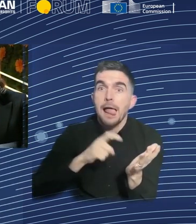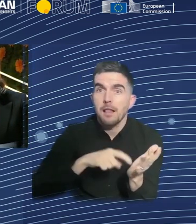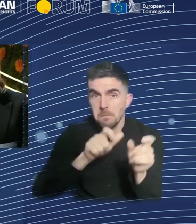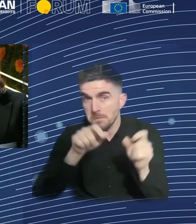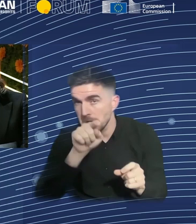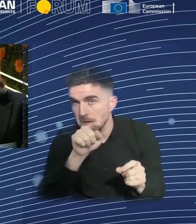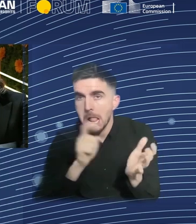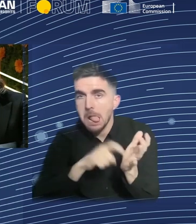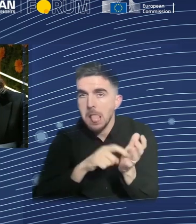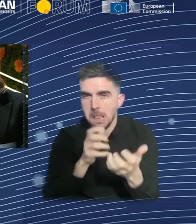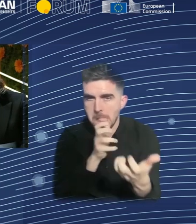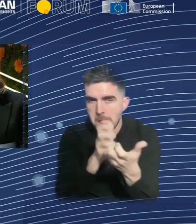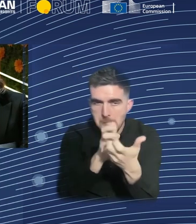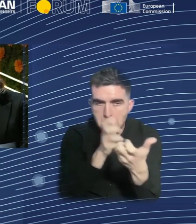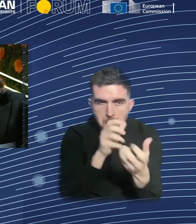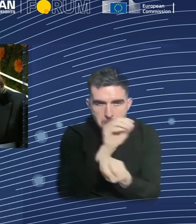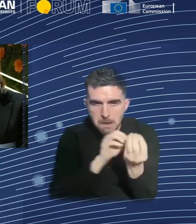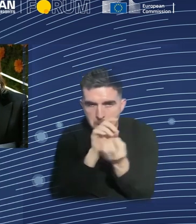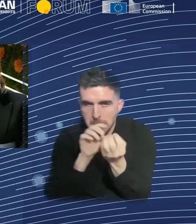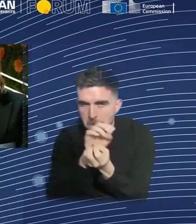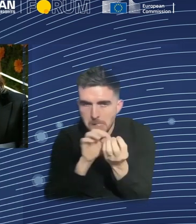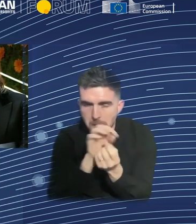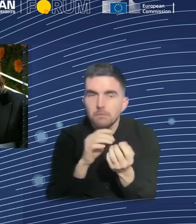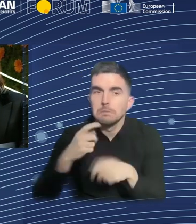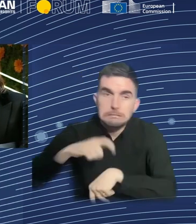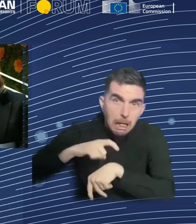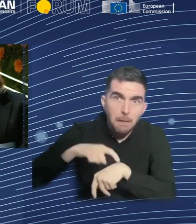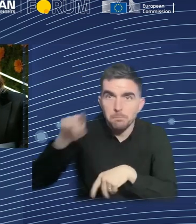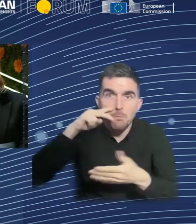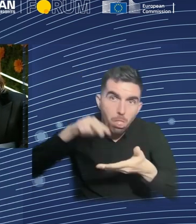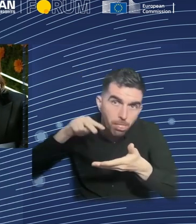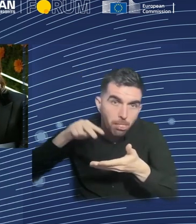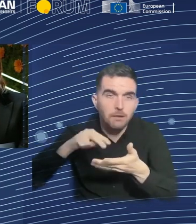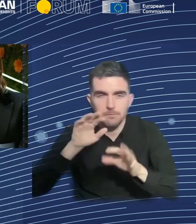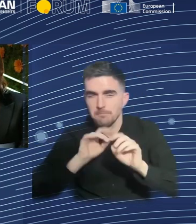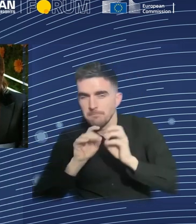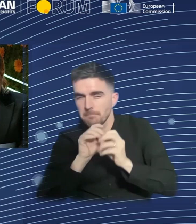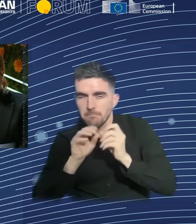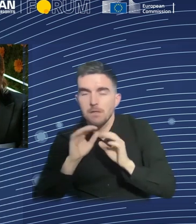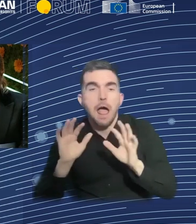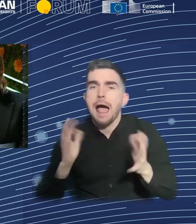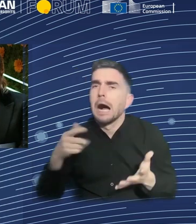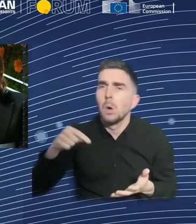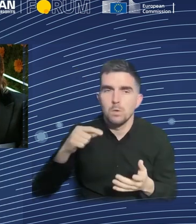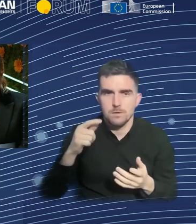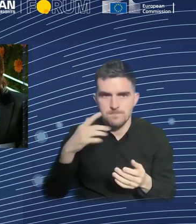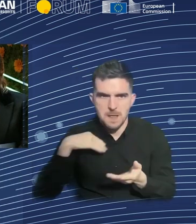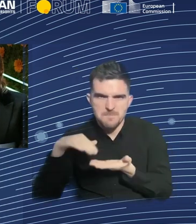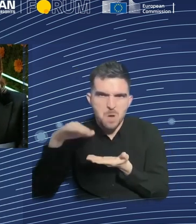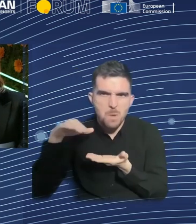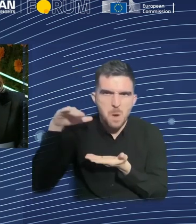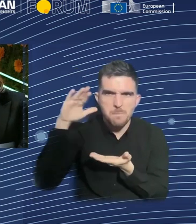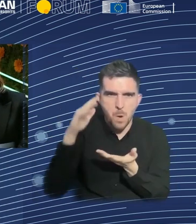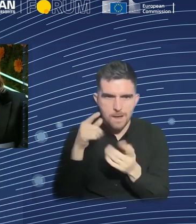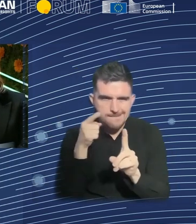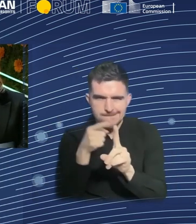order to do that, in order to optimize those objectives, the algorithms have learned to manipulate human beings, actually to change